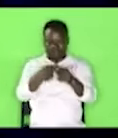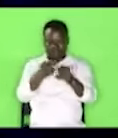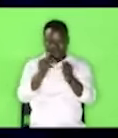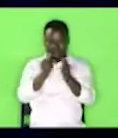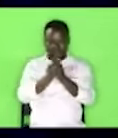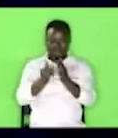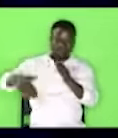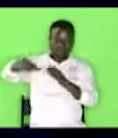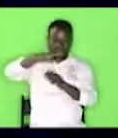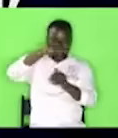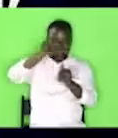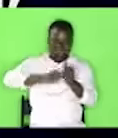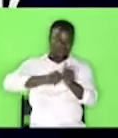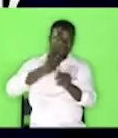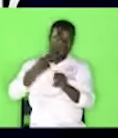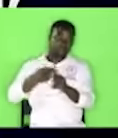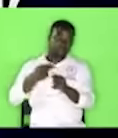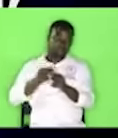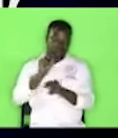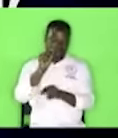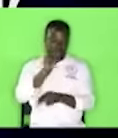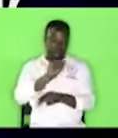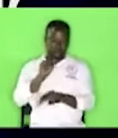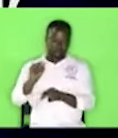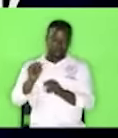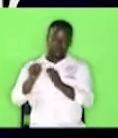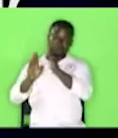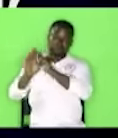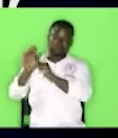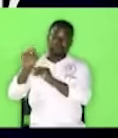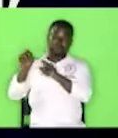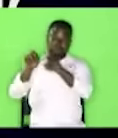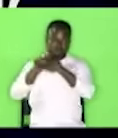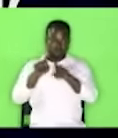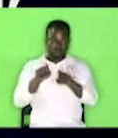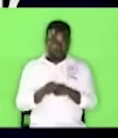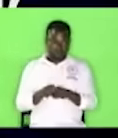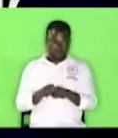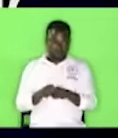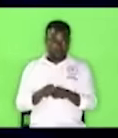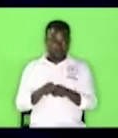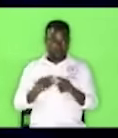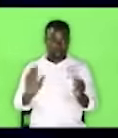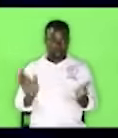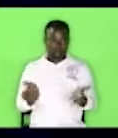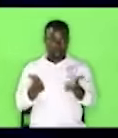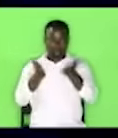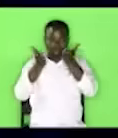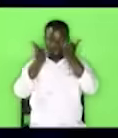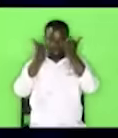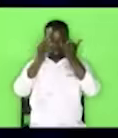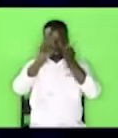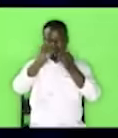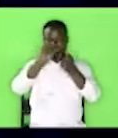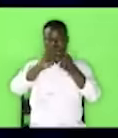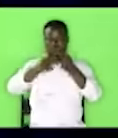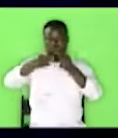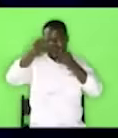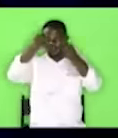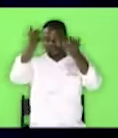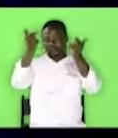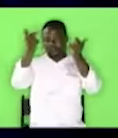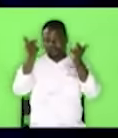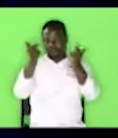every name therefore God also like I said the other time exhorted him to the highest place and gave